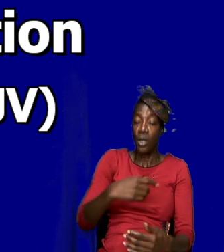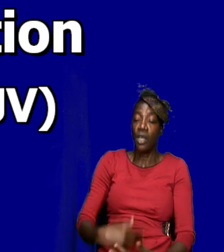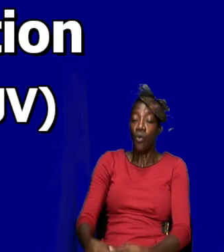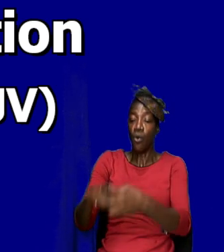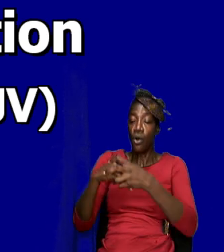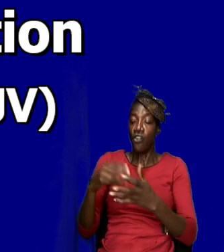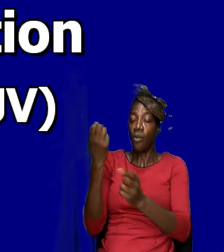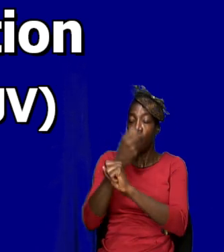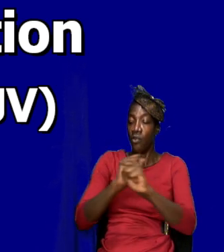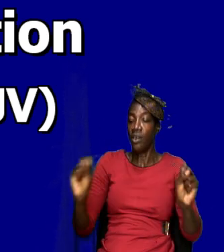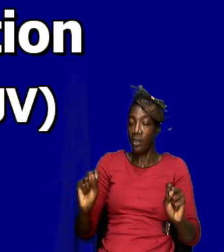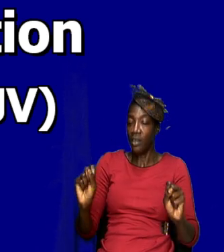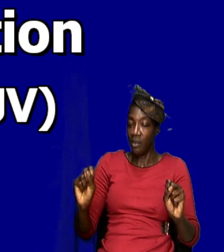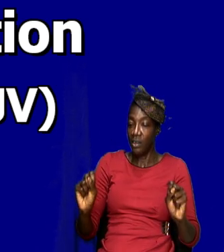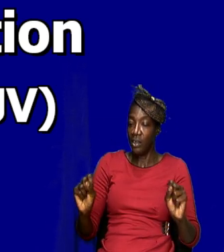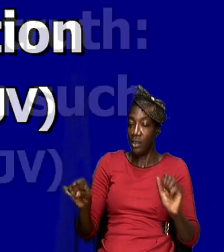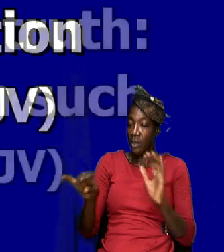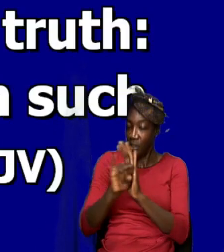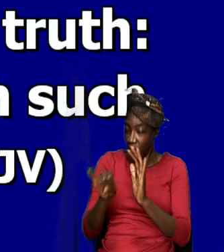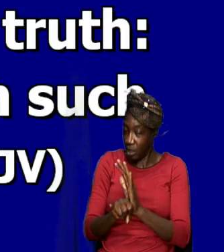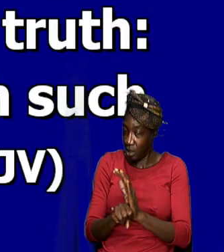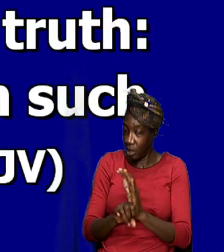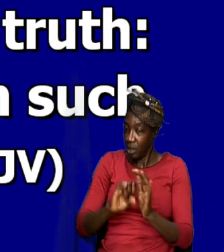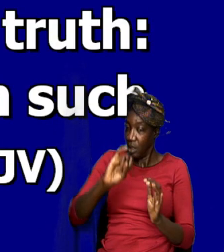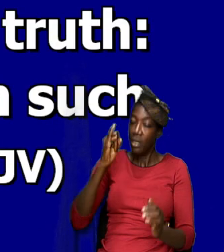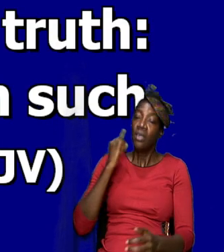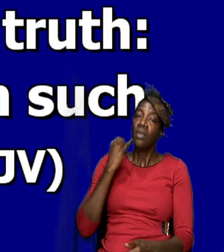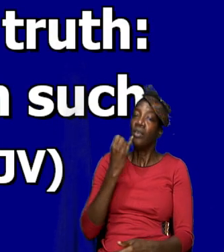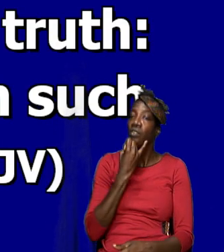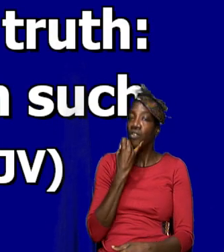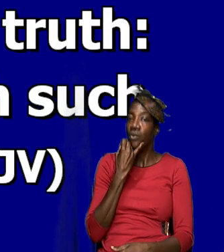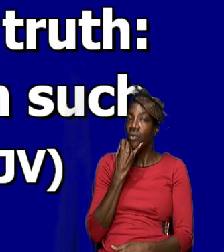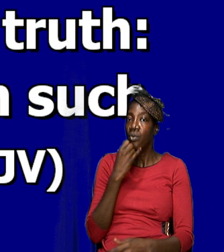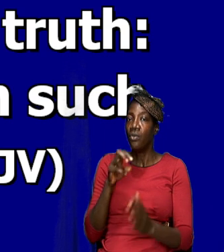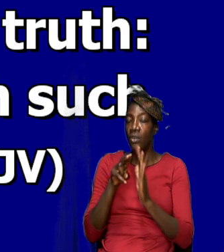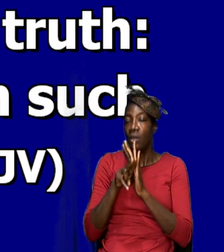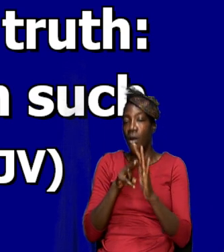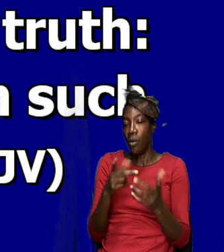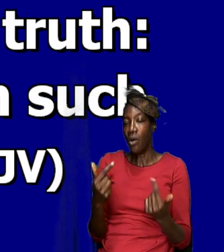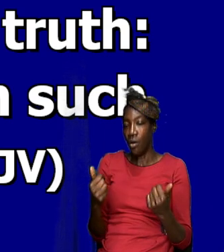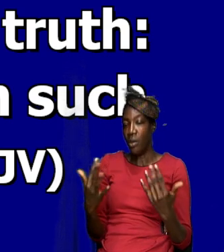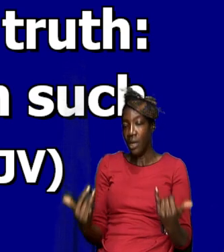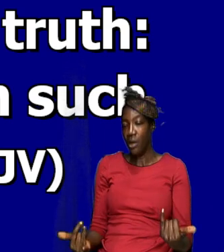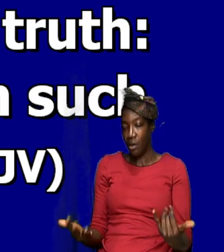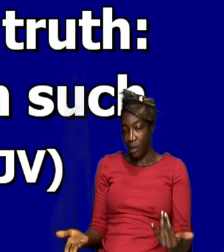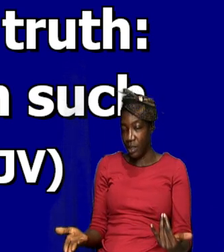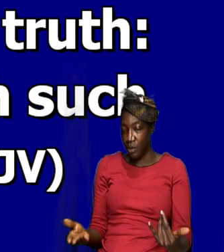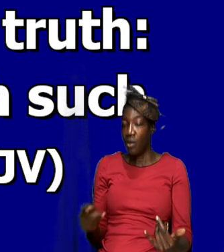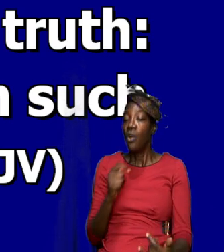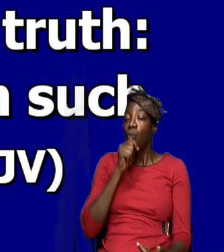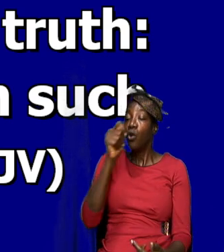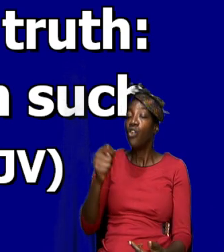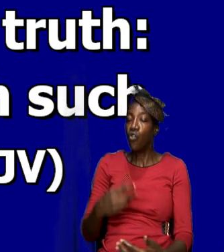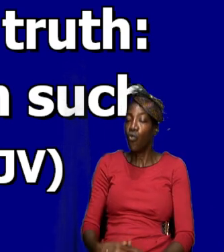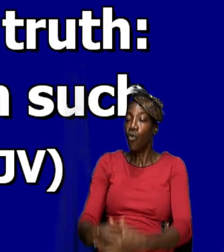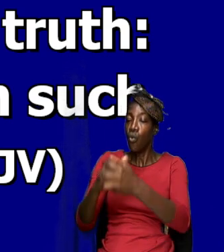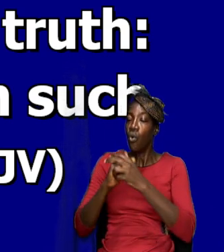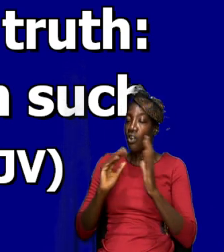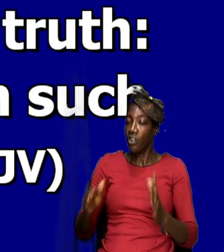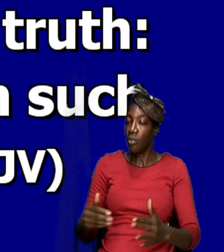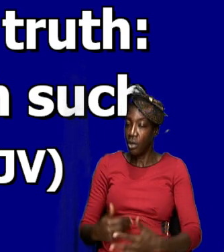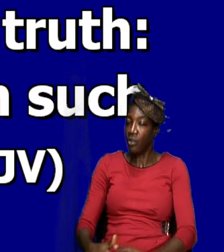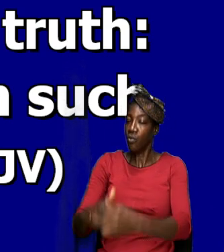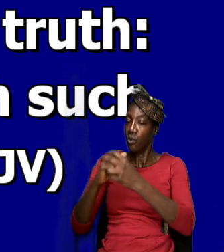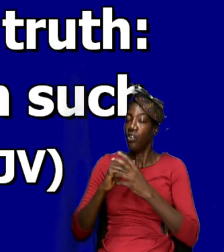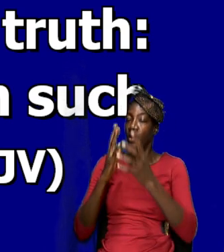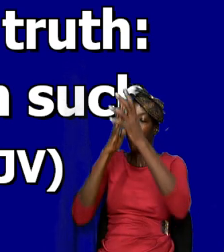salvation is of the Jews but the hour cometh and now is when the true worshipper shall worship